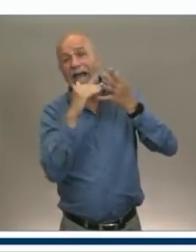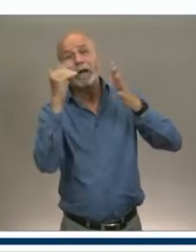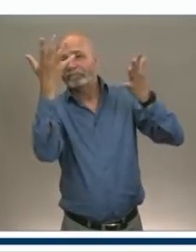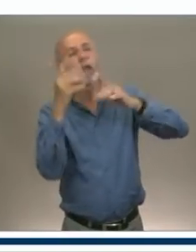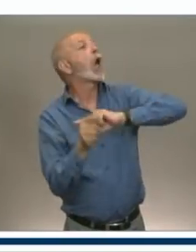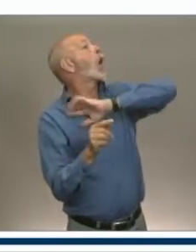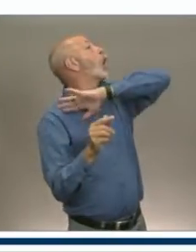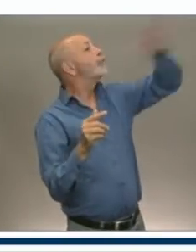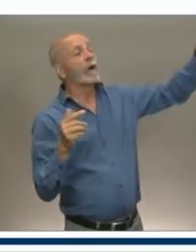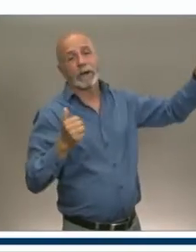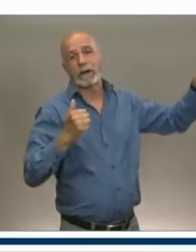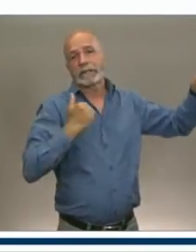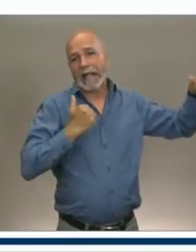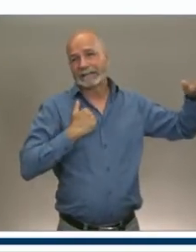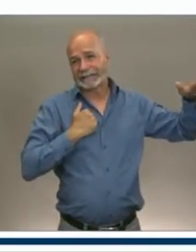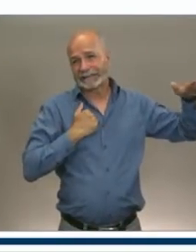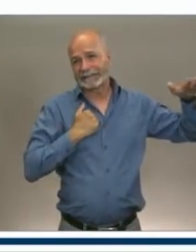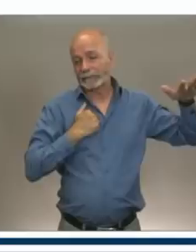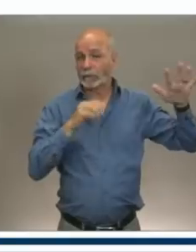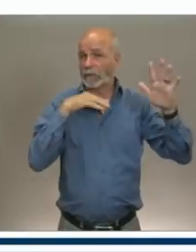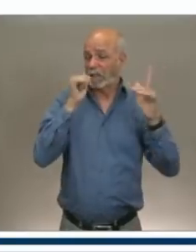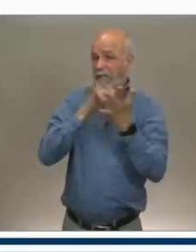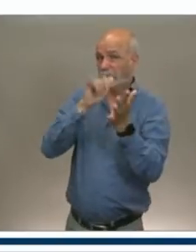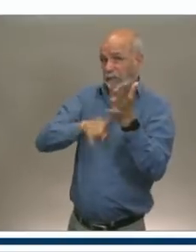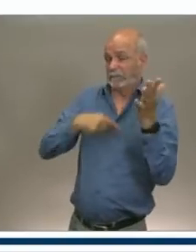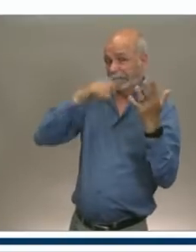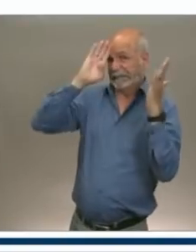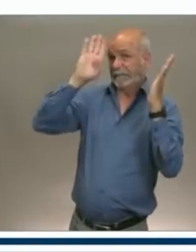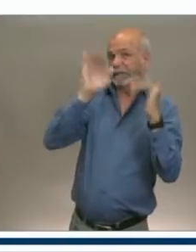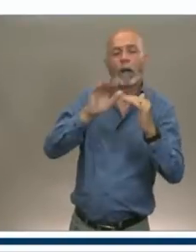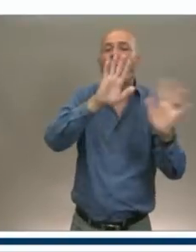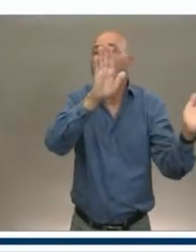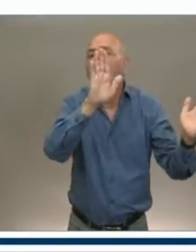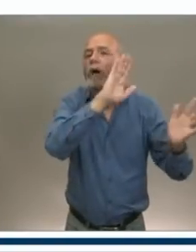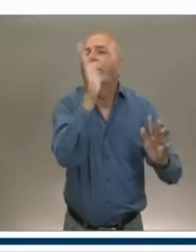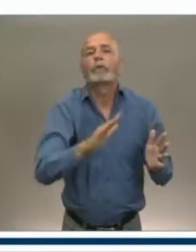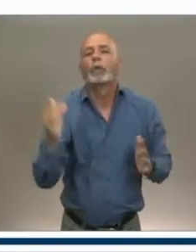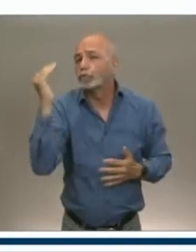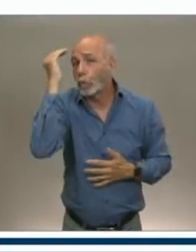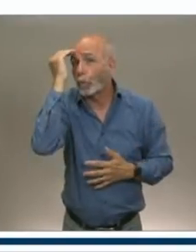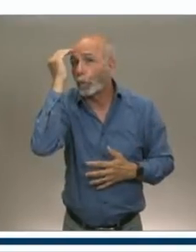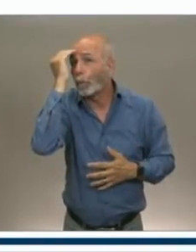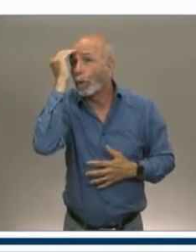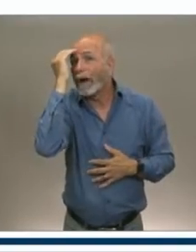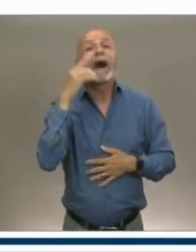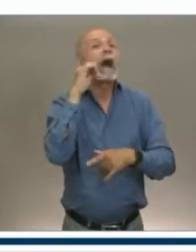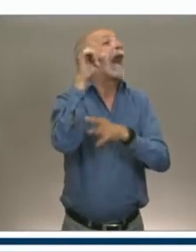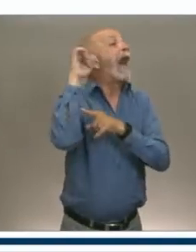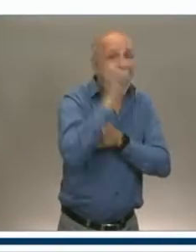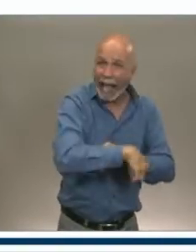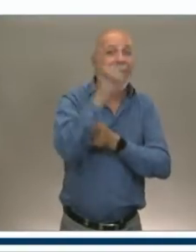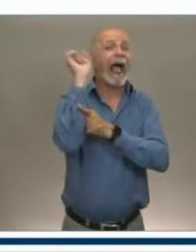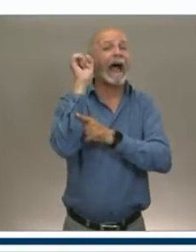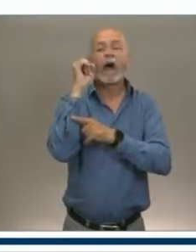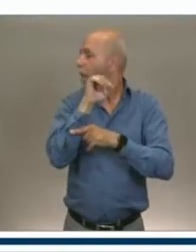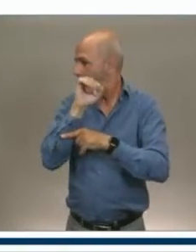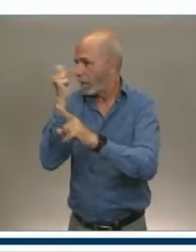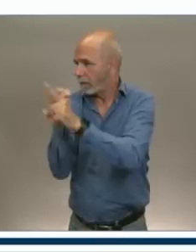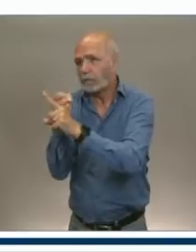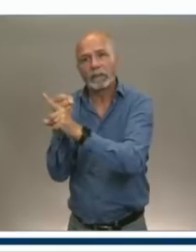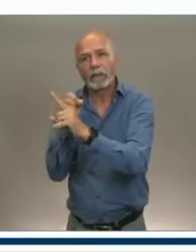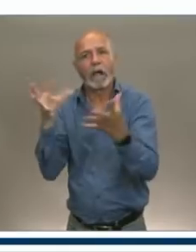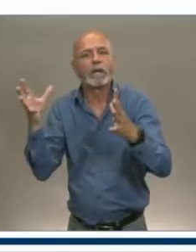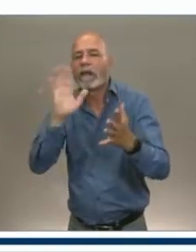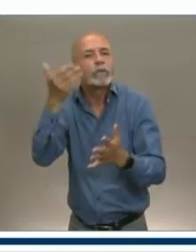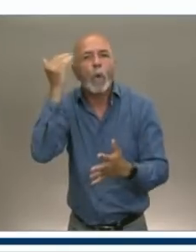anticipated dates, that, you know, we never know what can happen with this disease. We need to be very careful and diligent in our day-to-day lives and